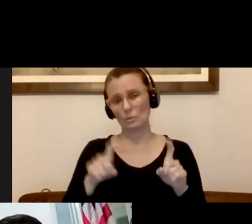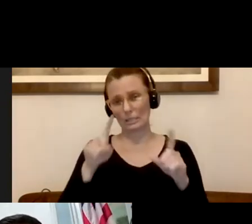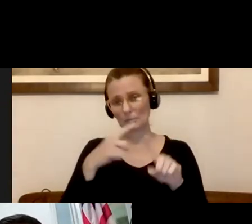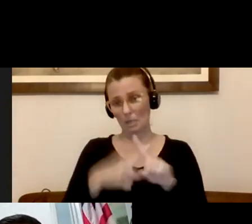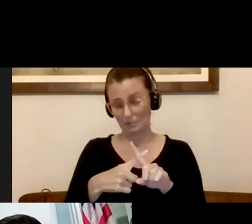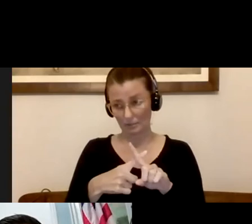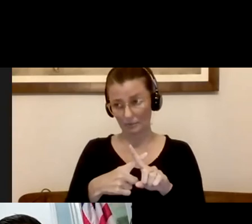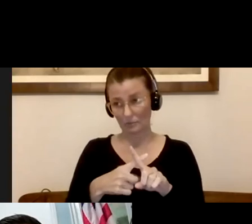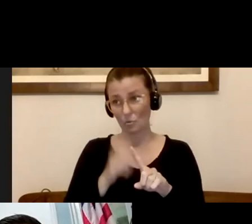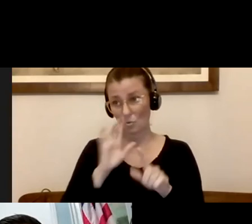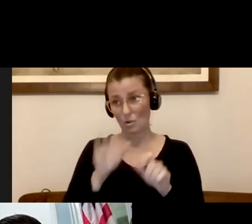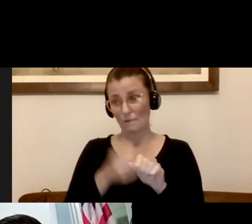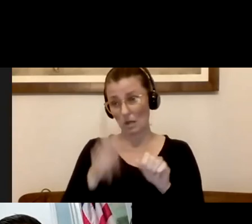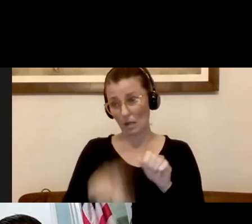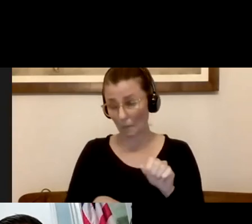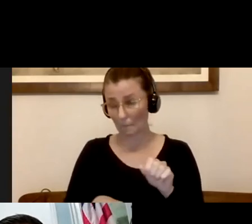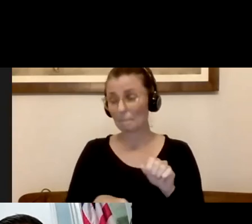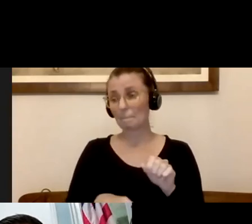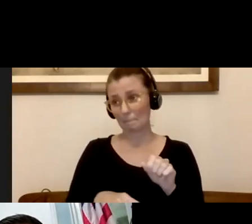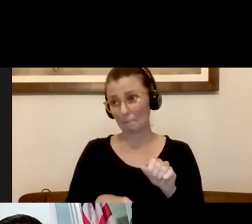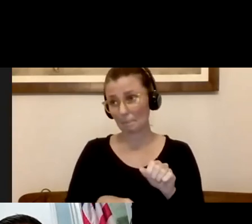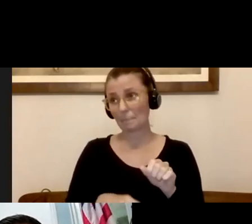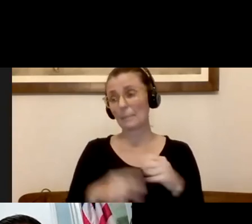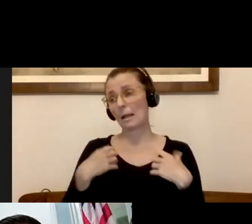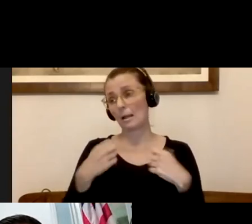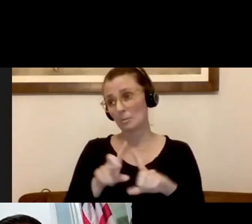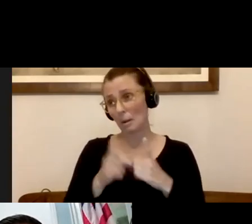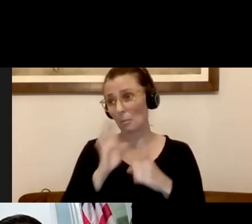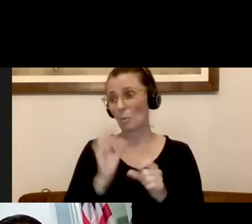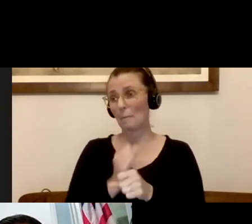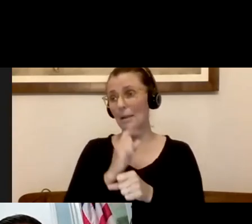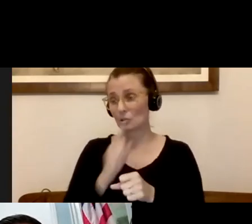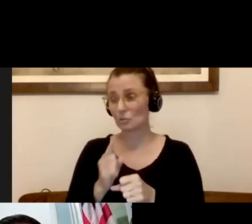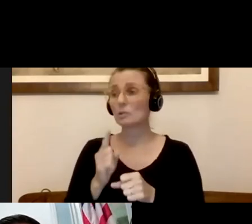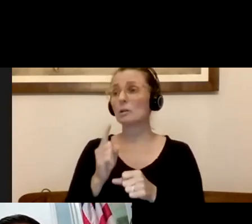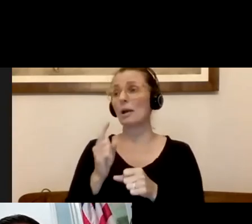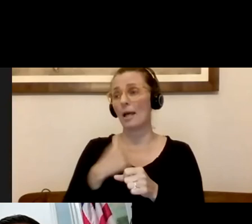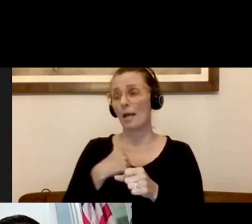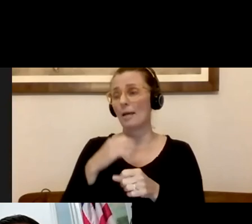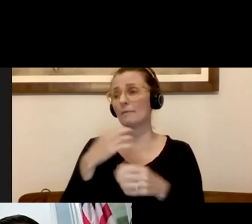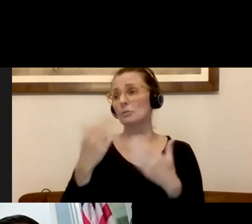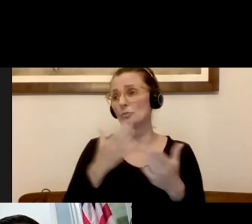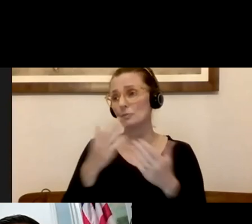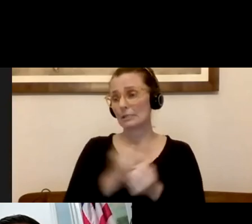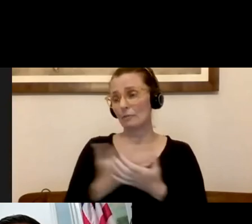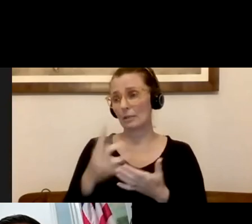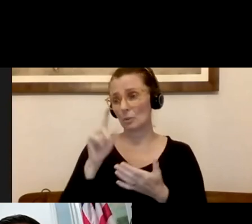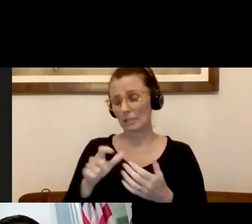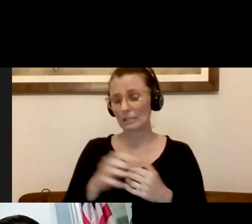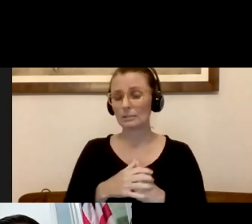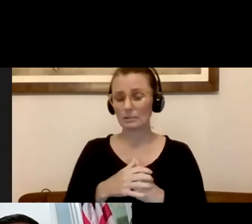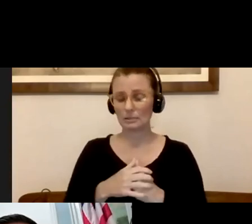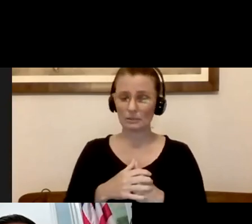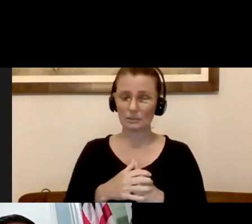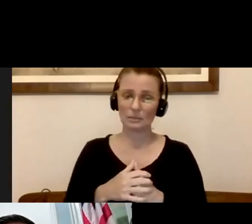calling you as the health department, we'll follow up with you and make sure that you have all the services that you need. One of the staff, one of our dedicated